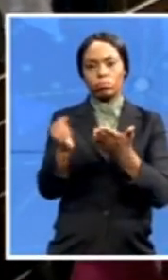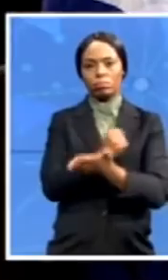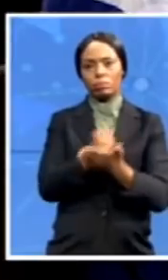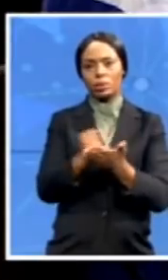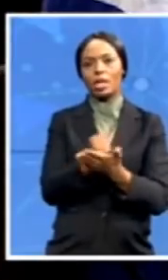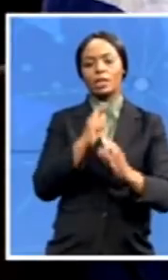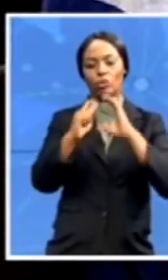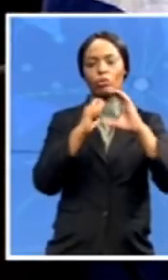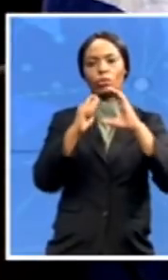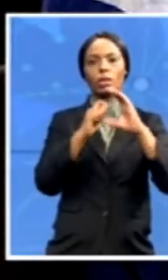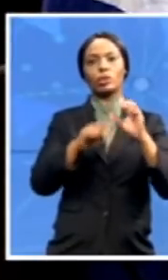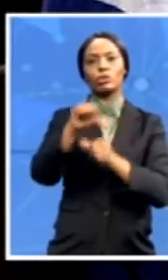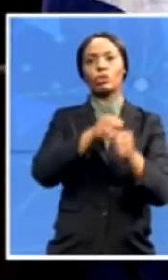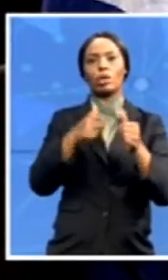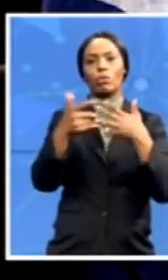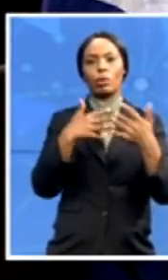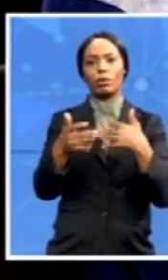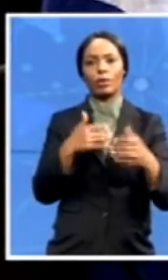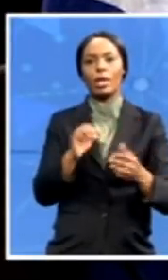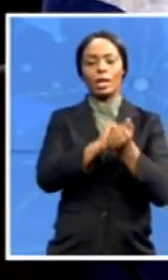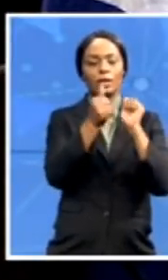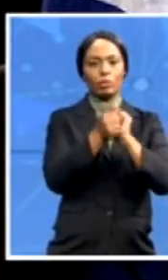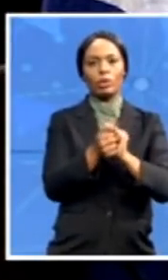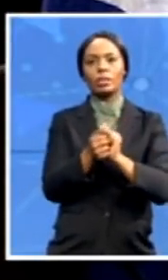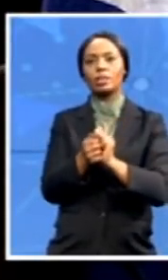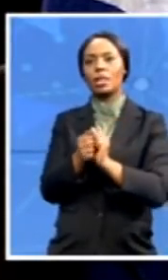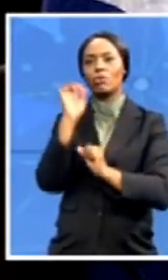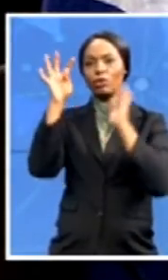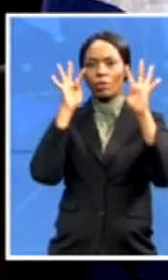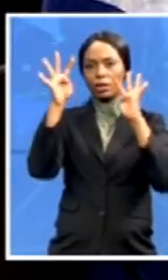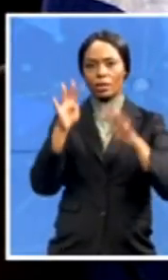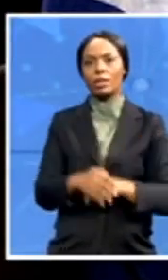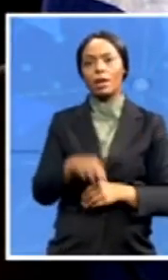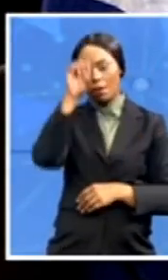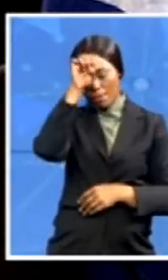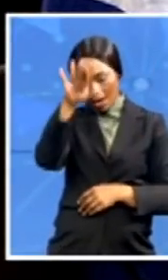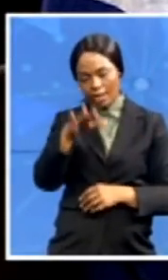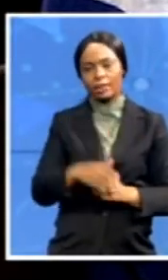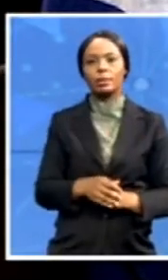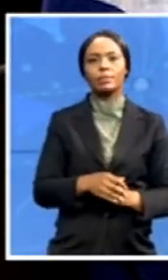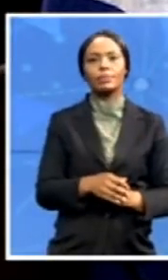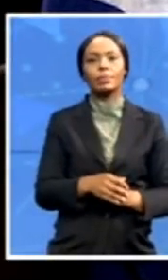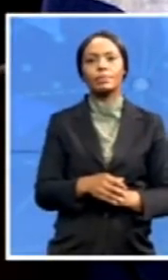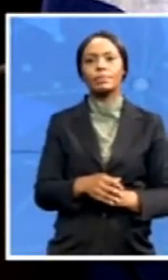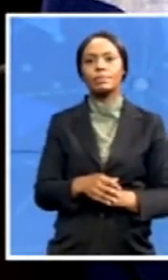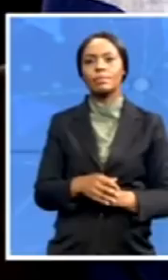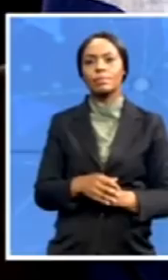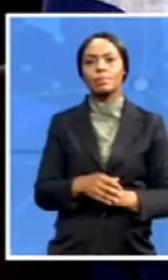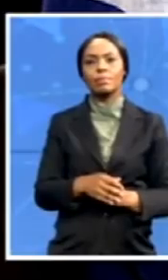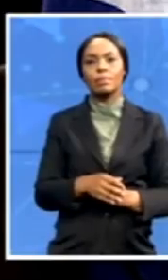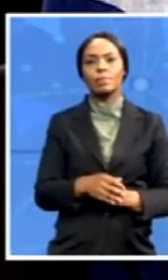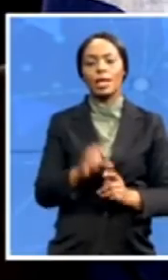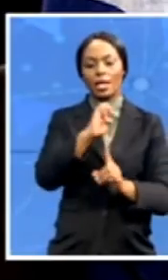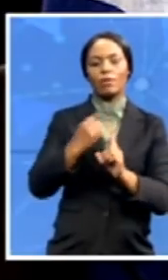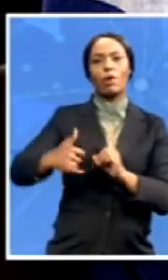Sport and recreation. Mining and environmental planning. Mineral and energy